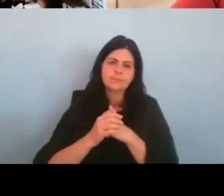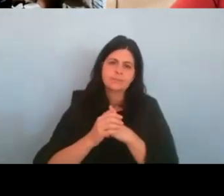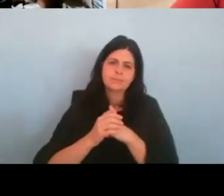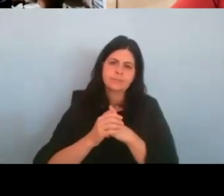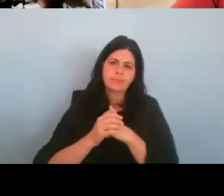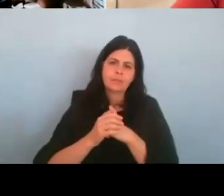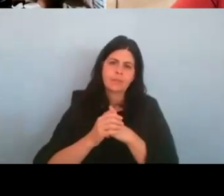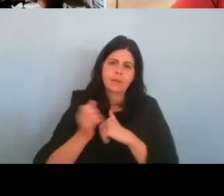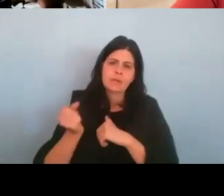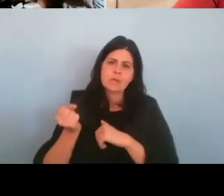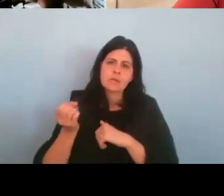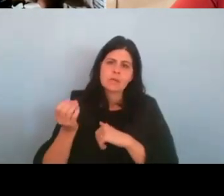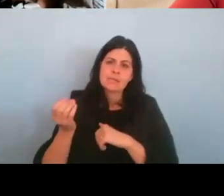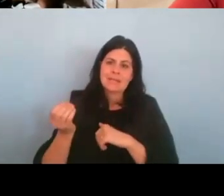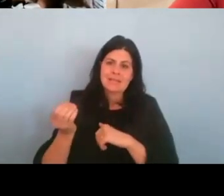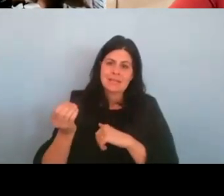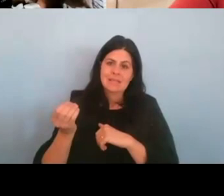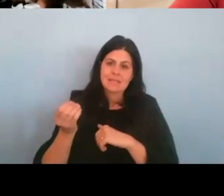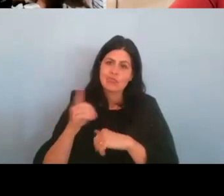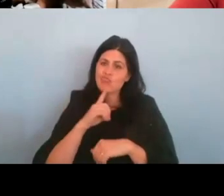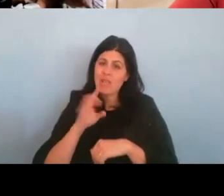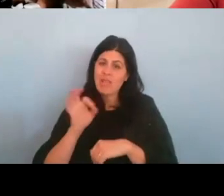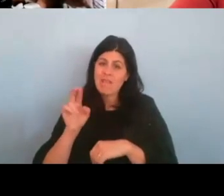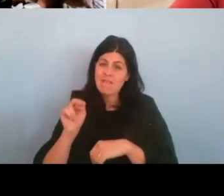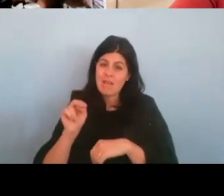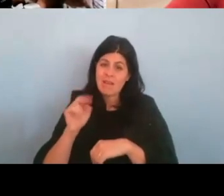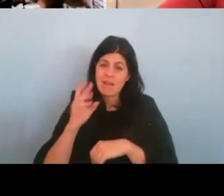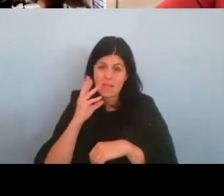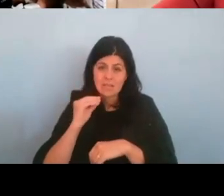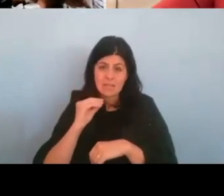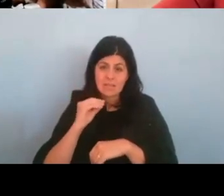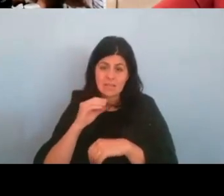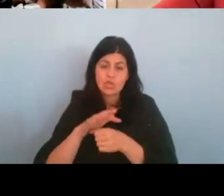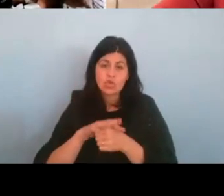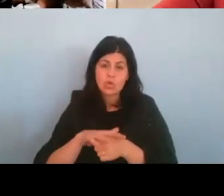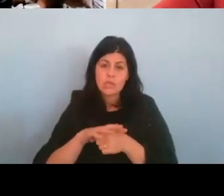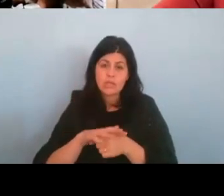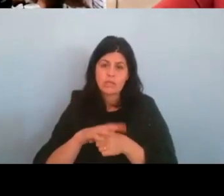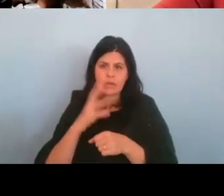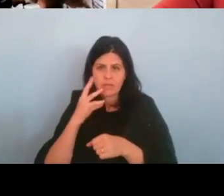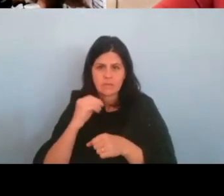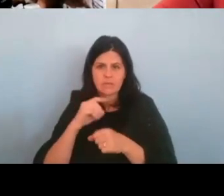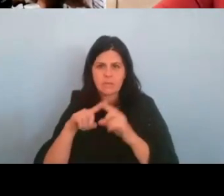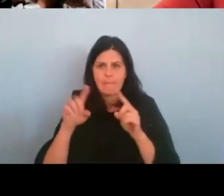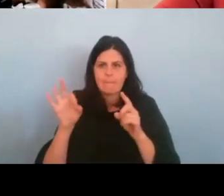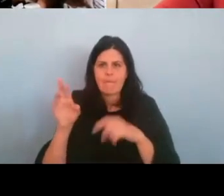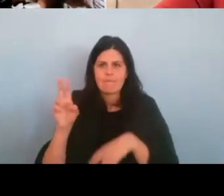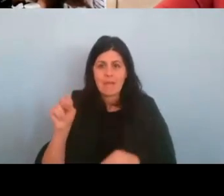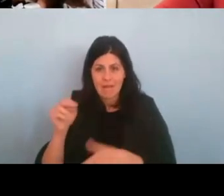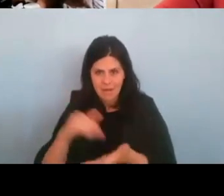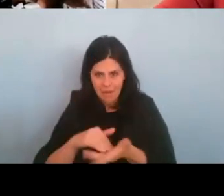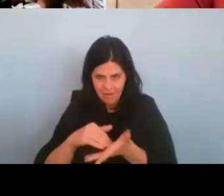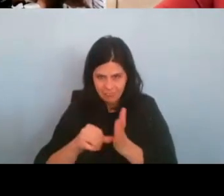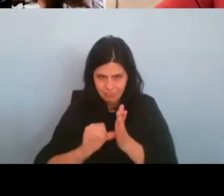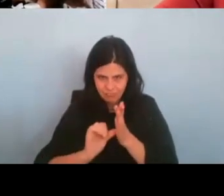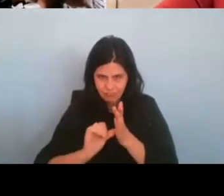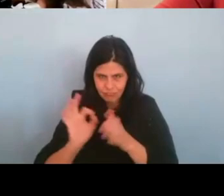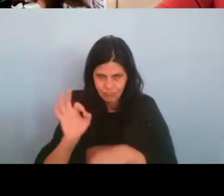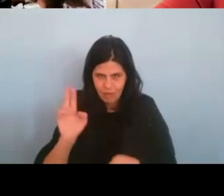So it's a really fun experience. It's a stressful experience, but again, it's a fun experience. Um,